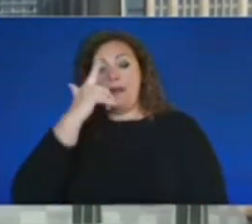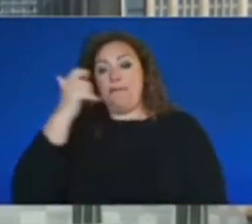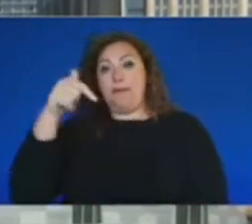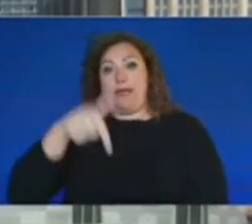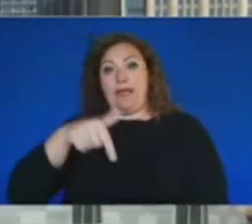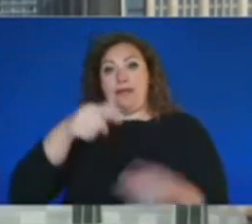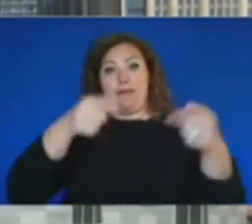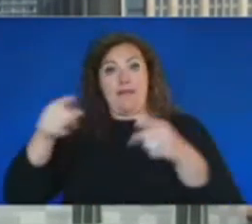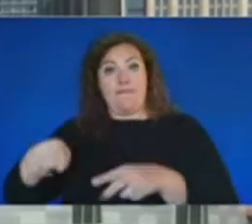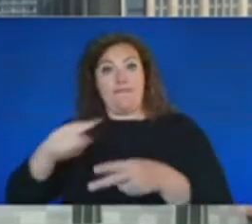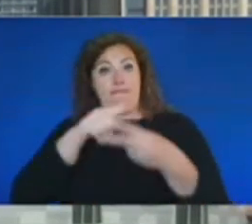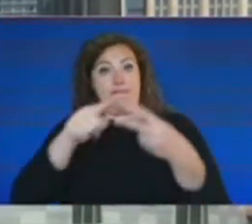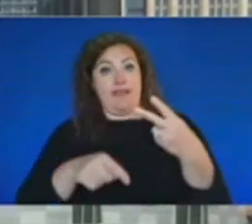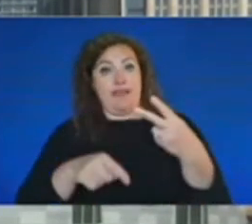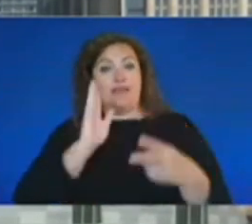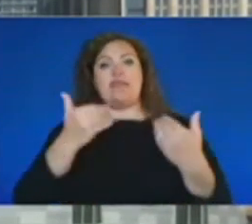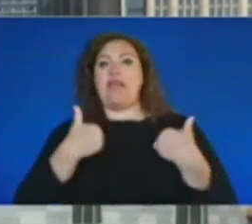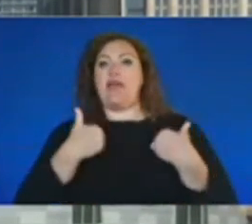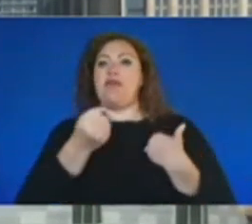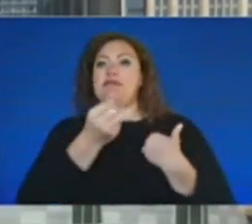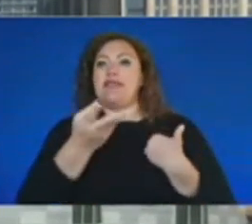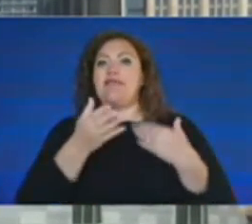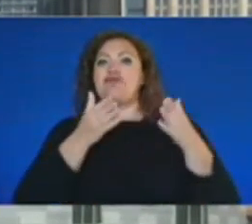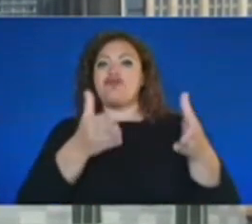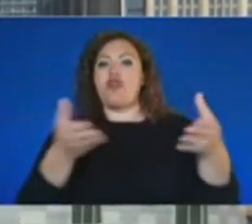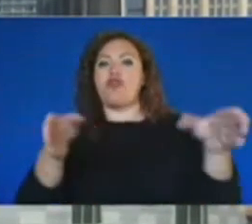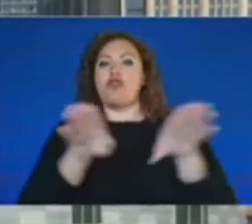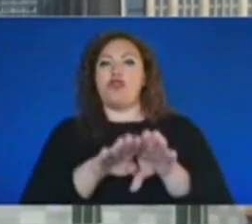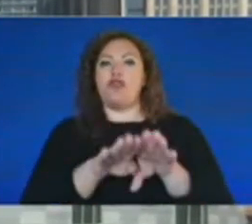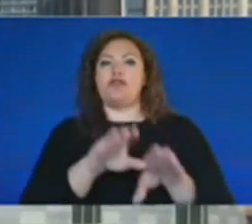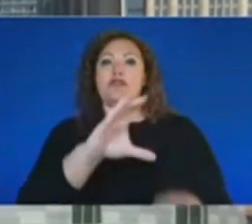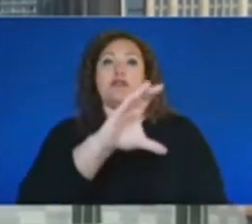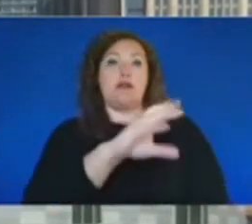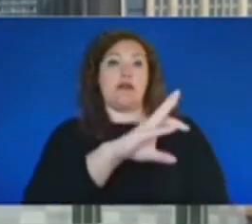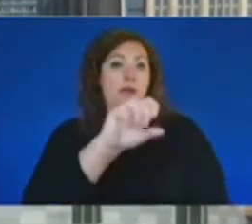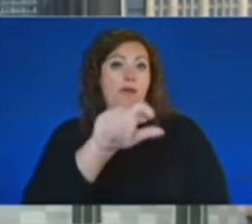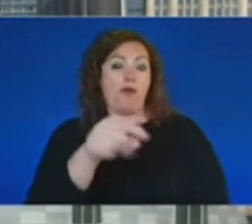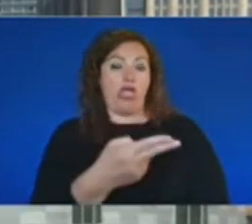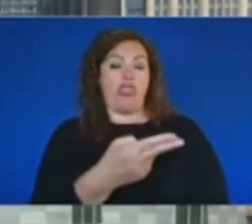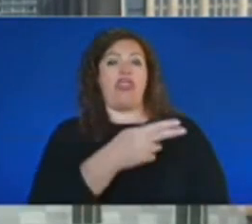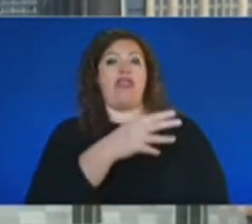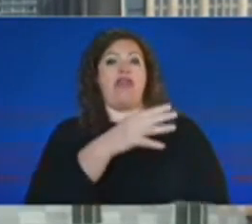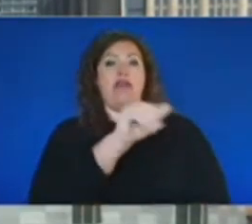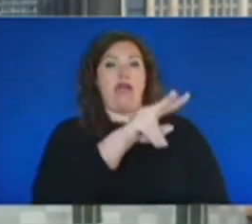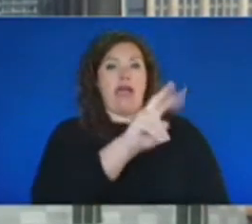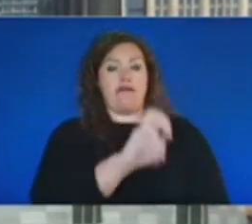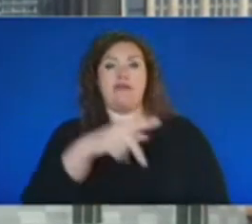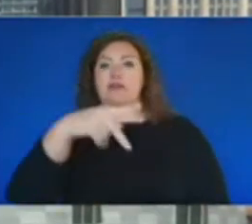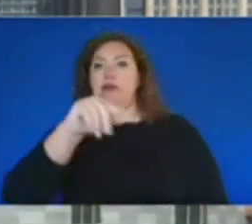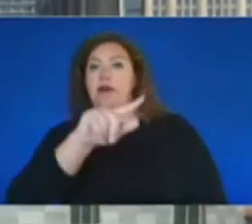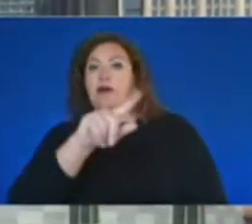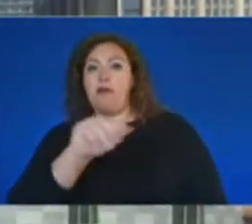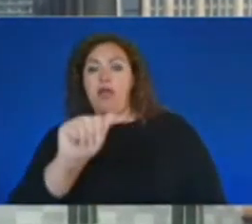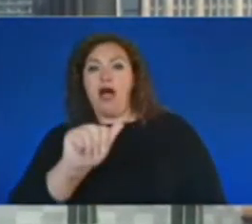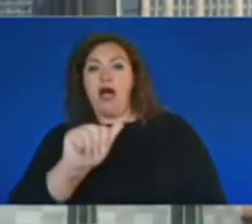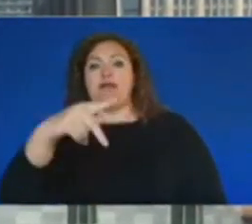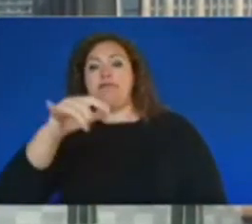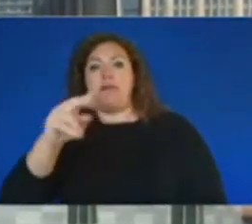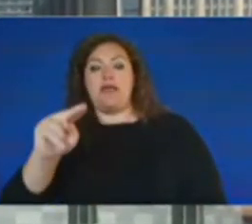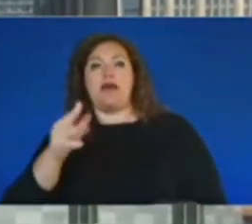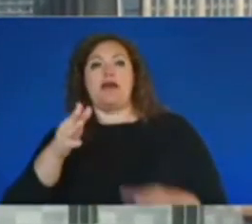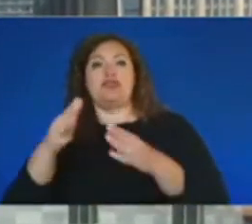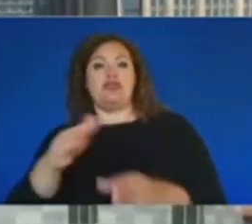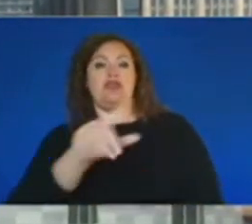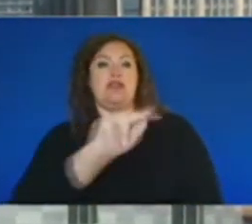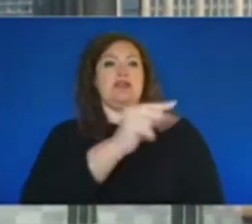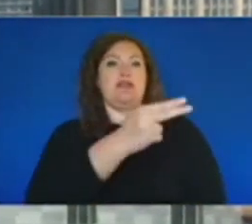will be several road closures to include Commonwealth Avenue from the Plaza to Pecan Street, Thomas Avenue from Commonwealth